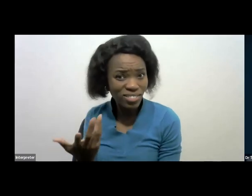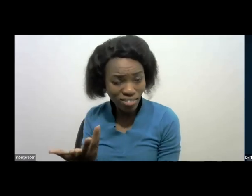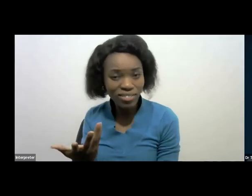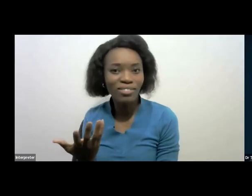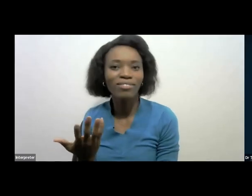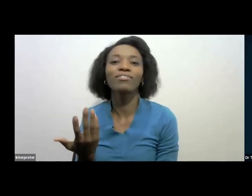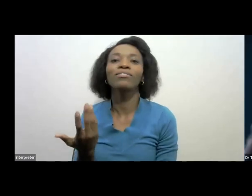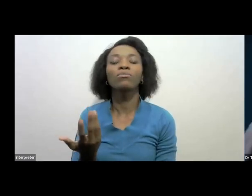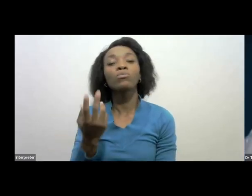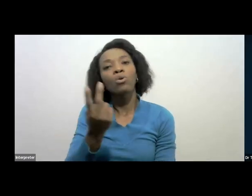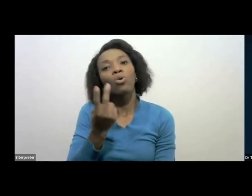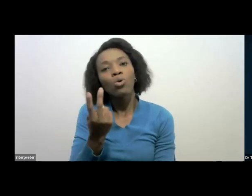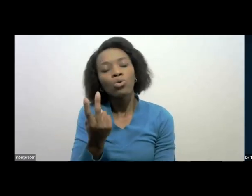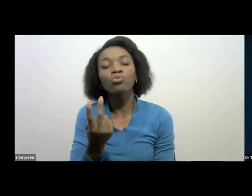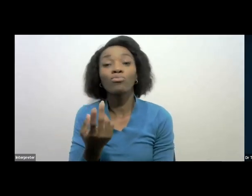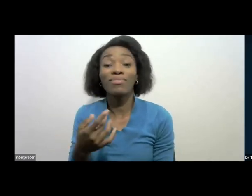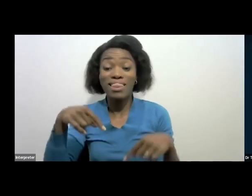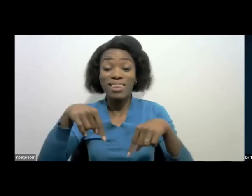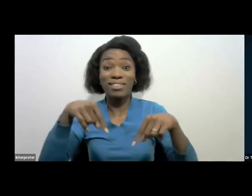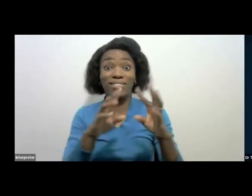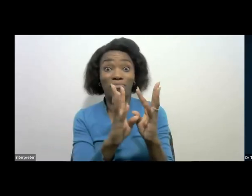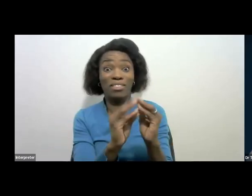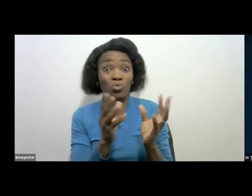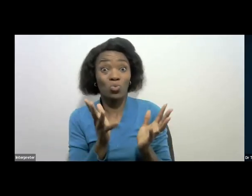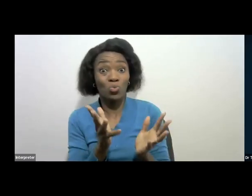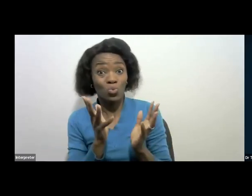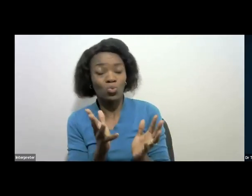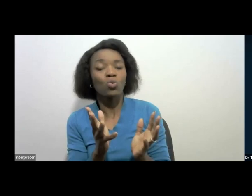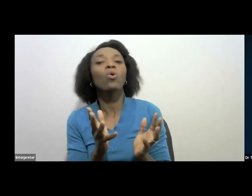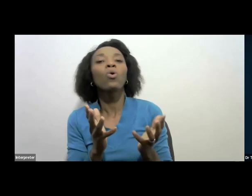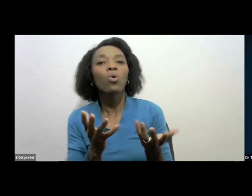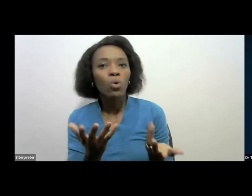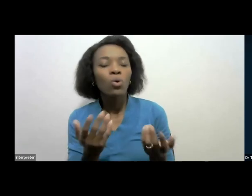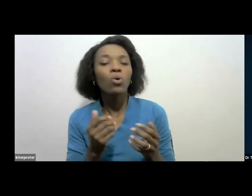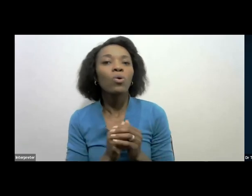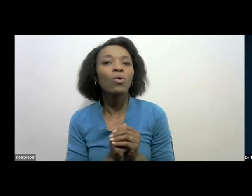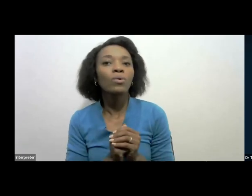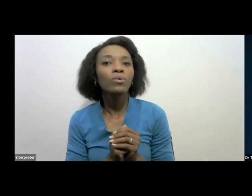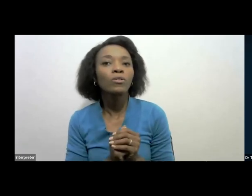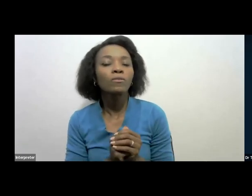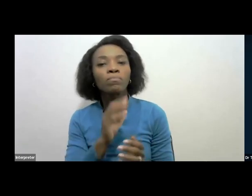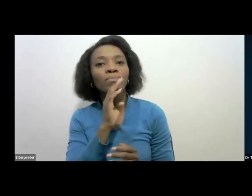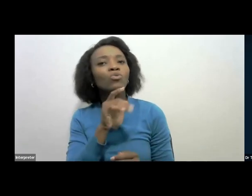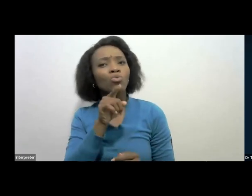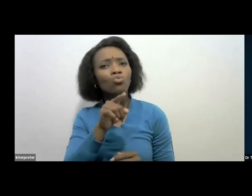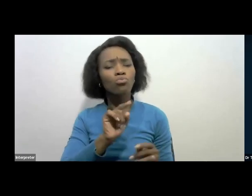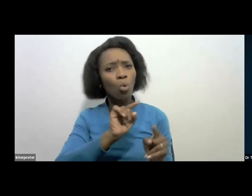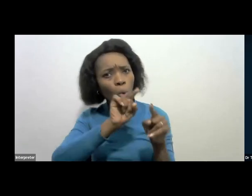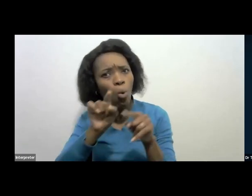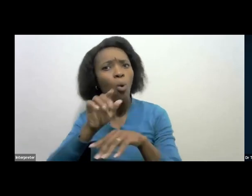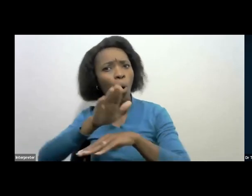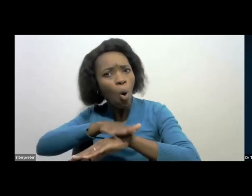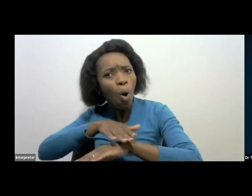this kind of sessions. It is the visit to our website. It is the